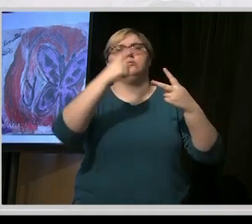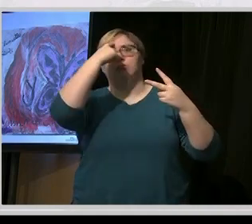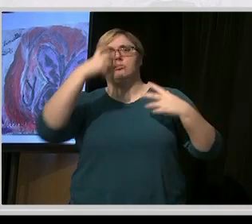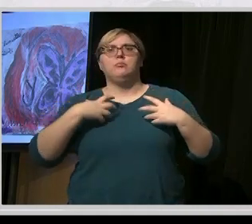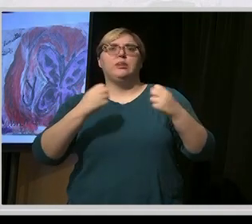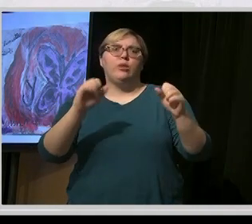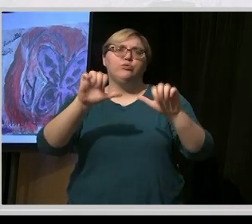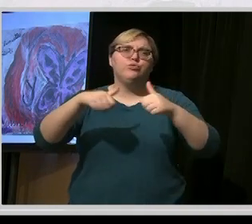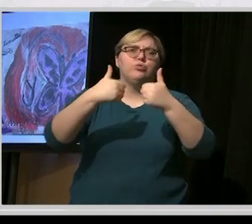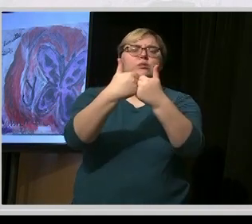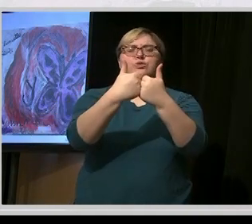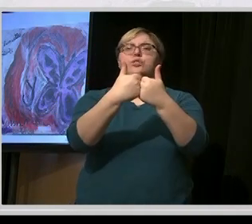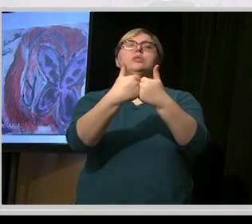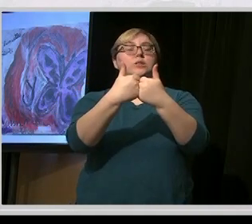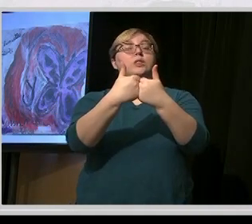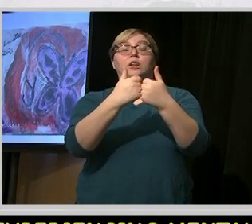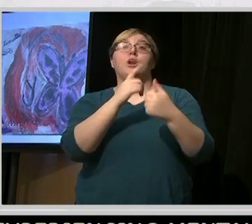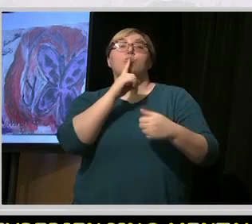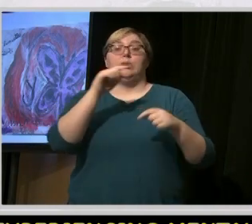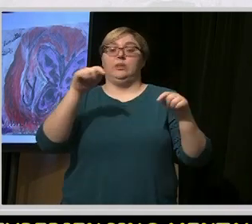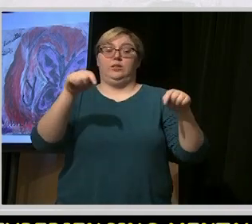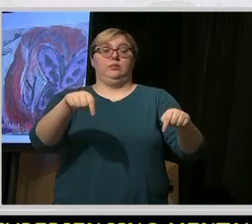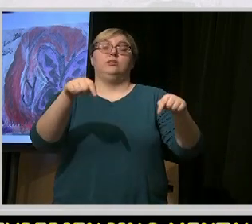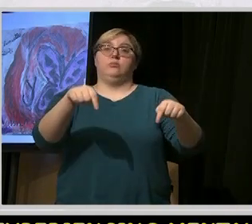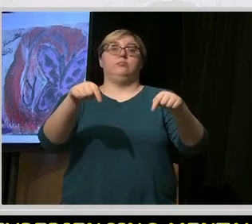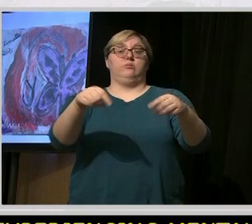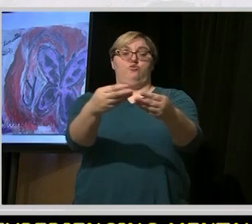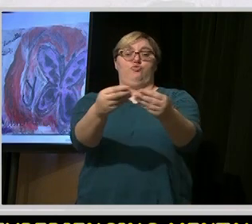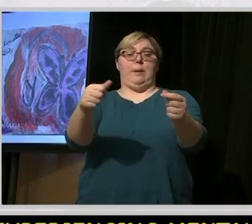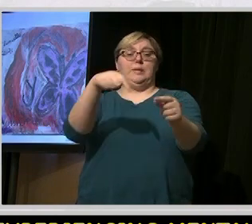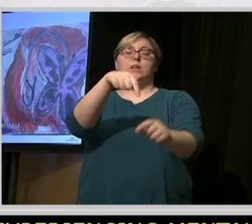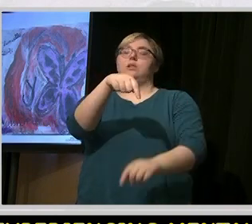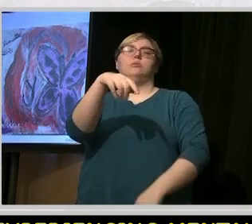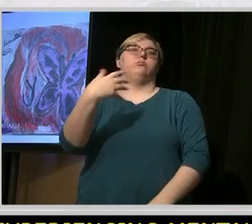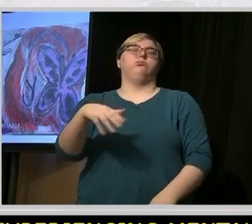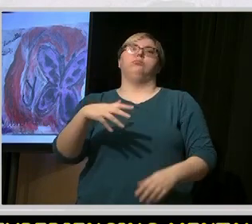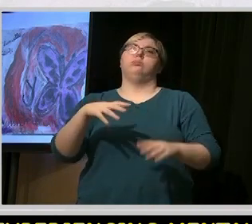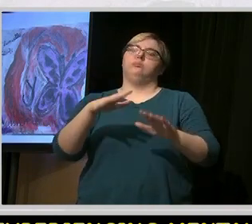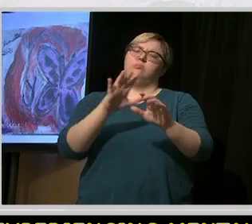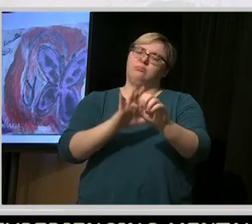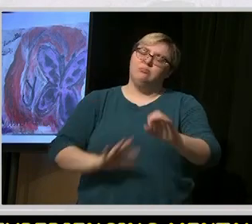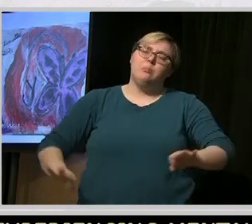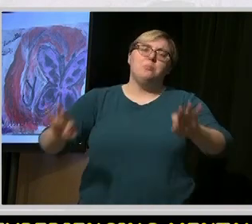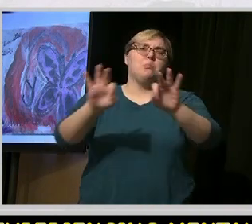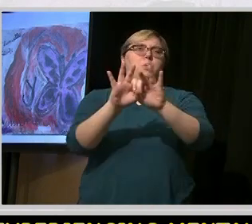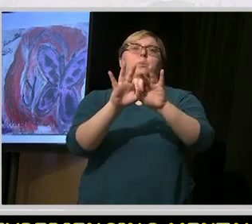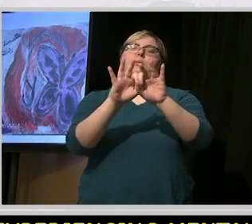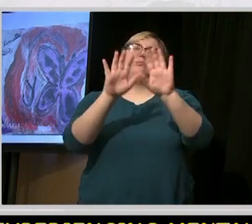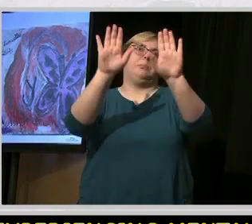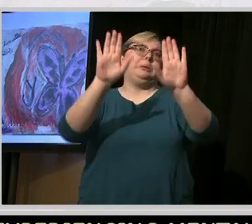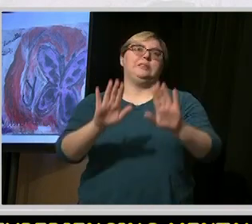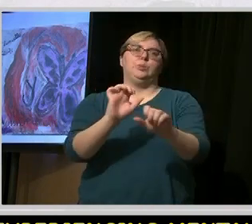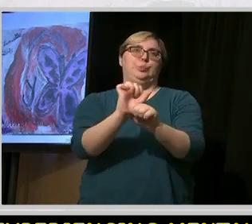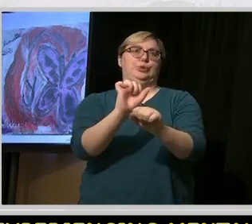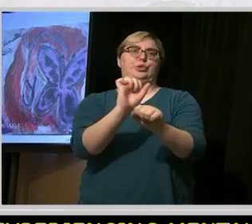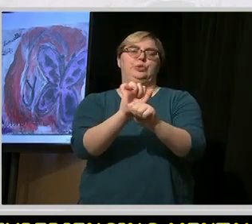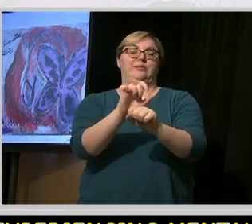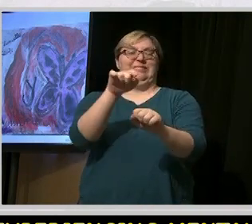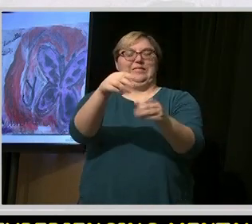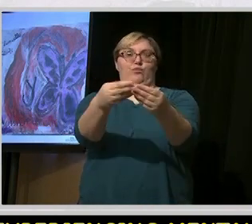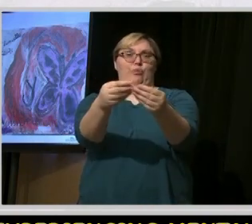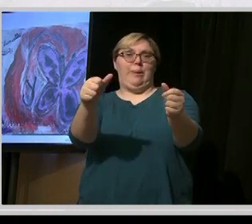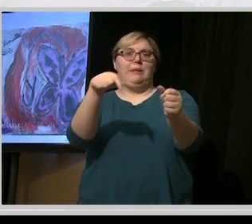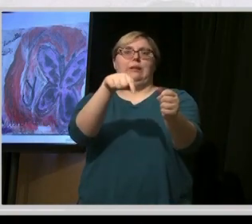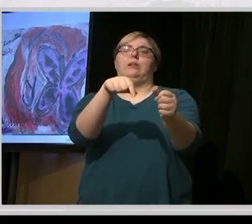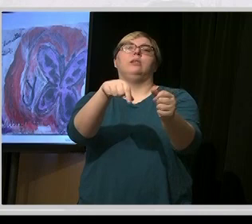challenging and one of the most amazing pieces of work I've had the opportunity to do because this remedy is going to positively impact the